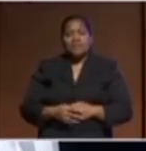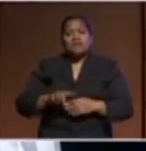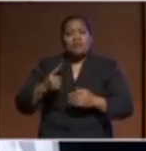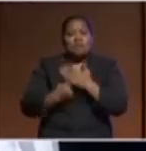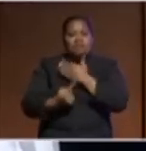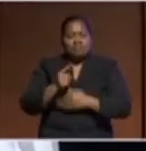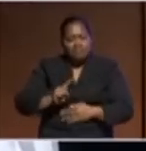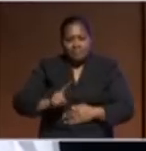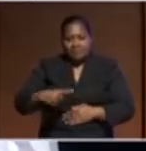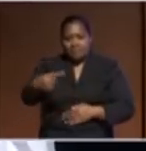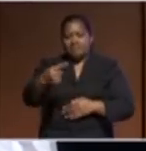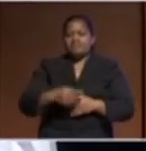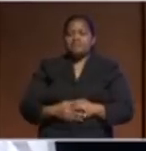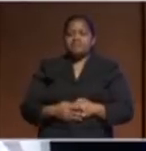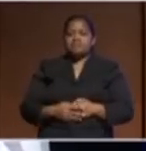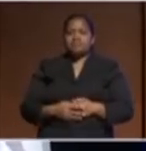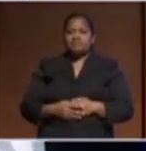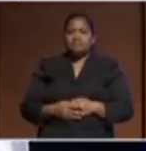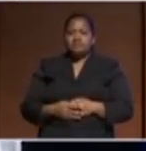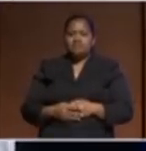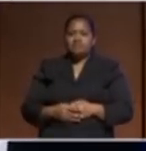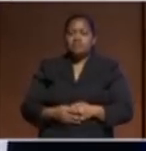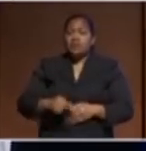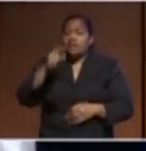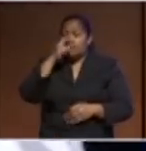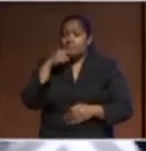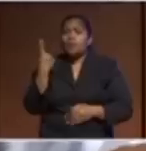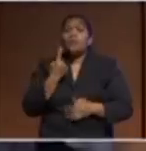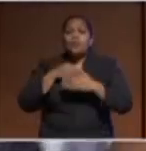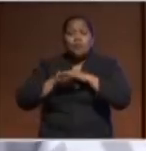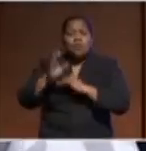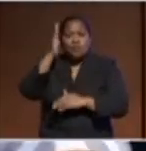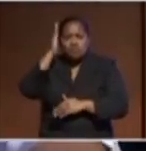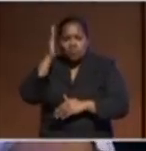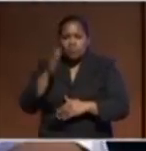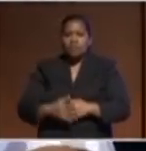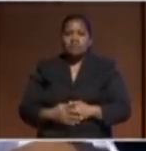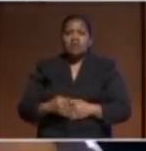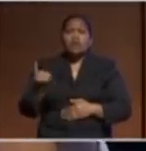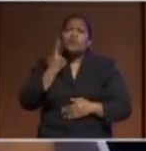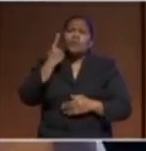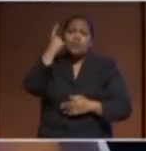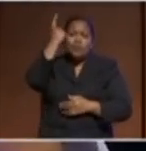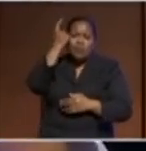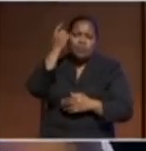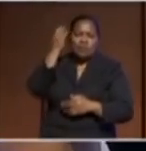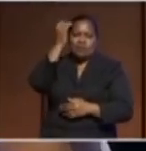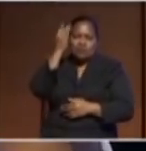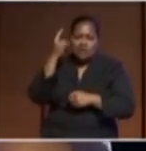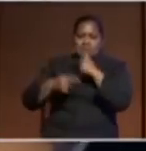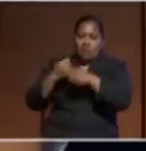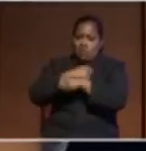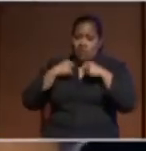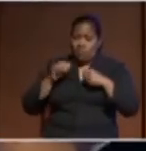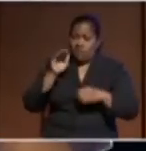that all of you younger people who are in school and who are concerned about our future that you already start